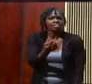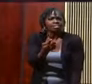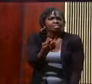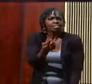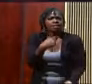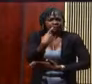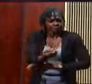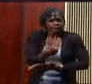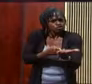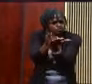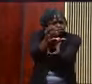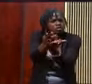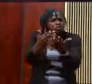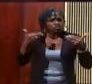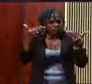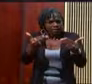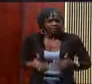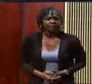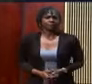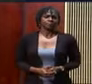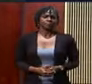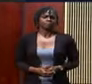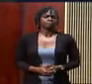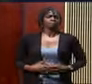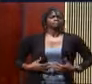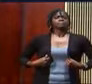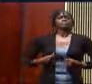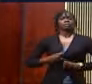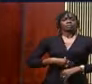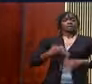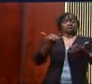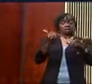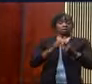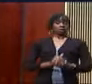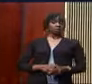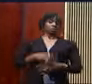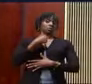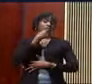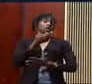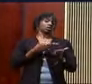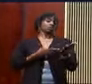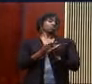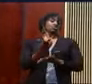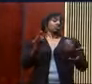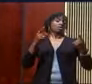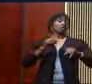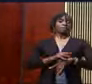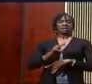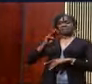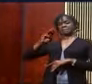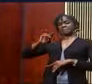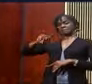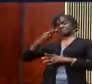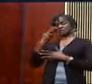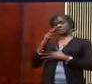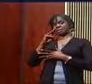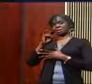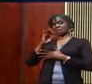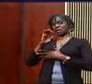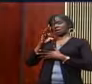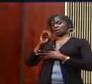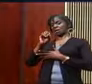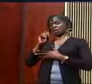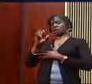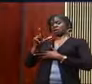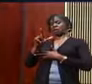Tell the truth. Of course, when you tell the truth, Mitch McConnell can't handle that. And he wants to ensure that